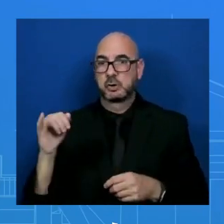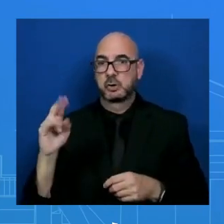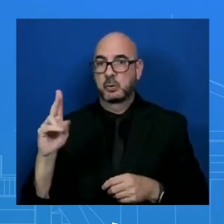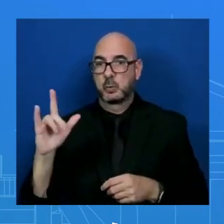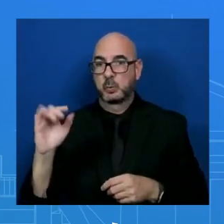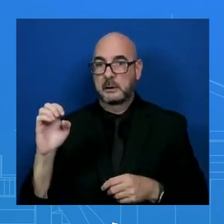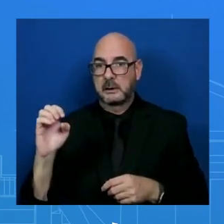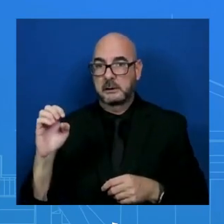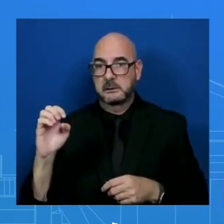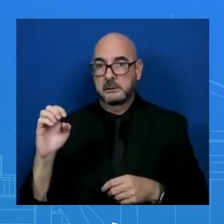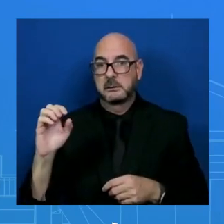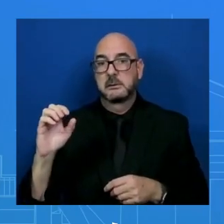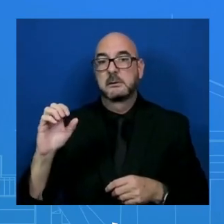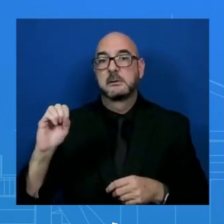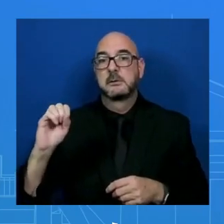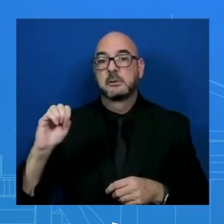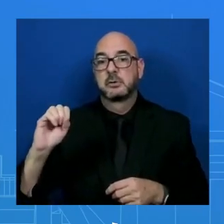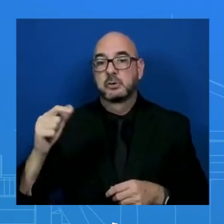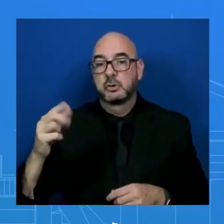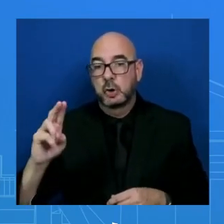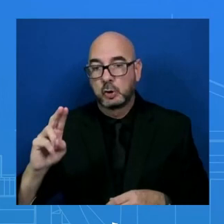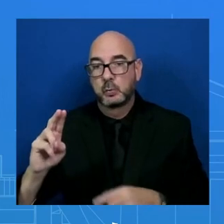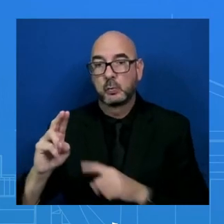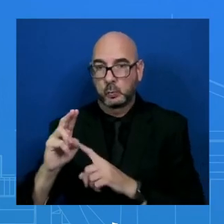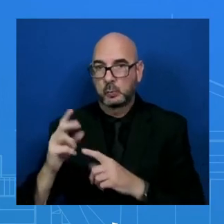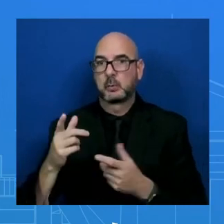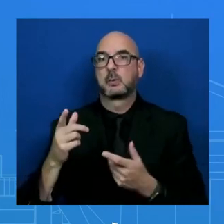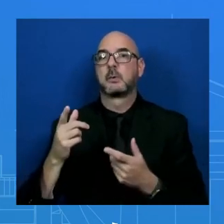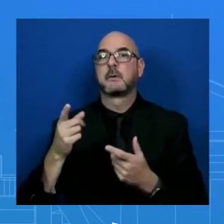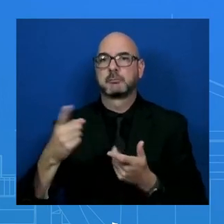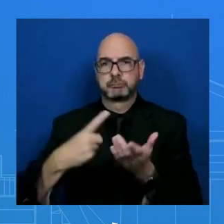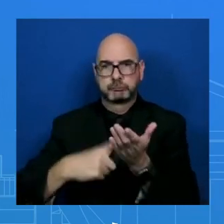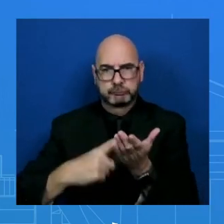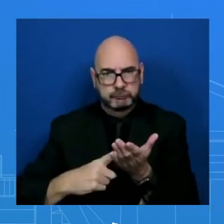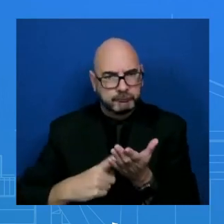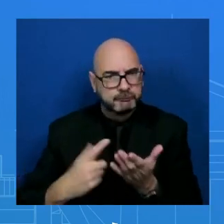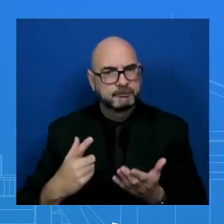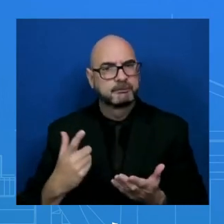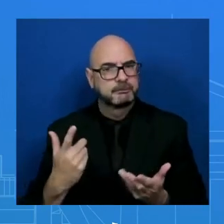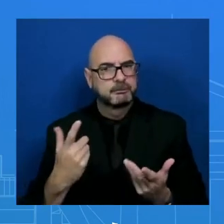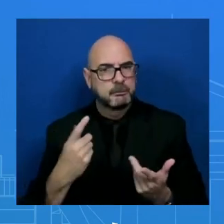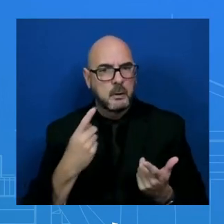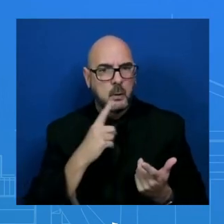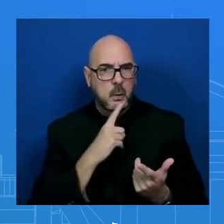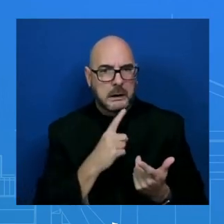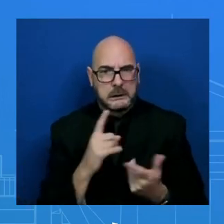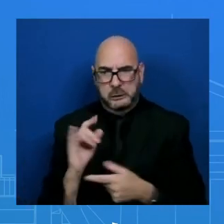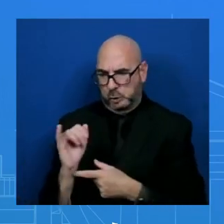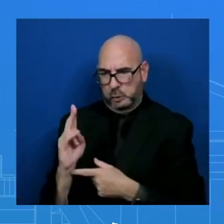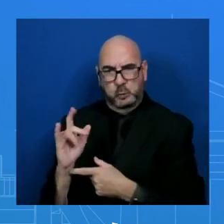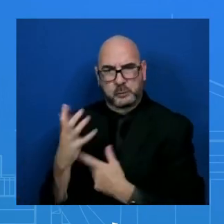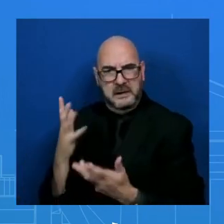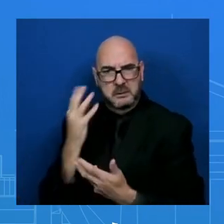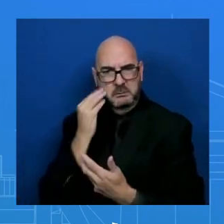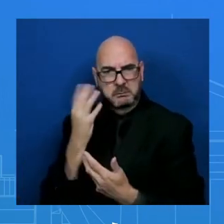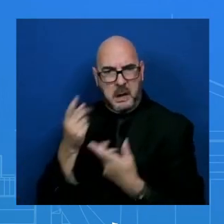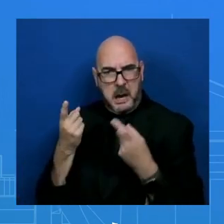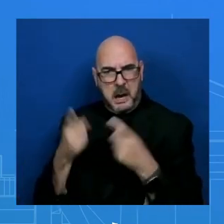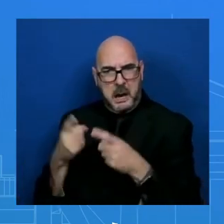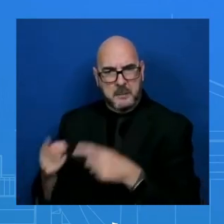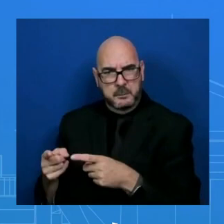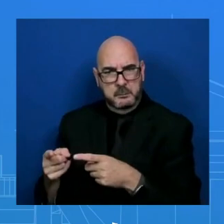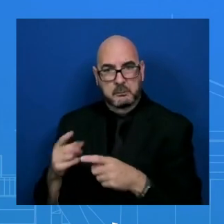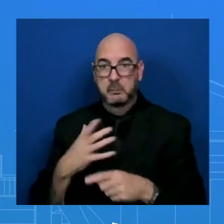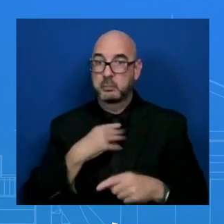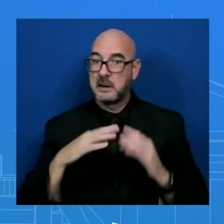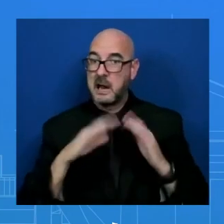conversations. And so he's updated by his – by Julie Su, also White House senior staffers here, including